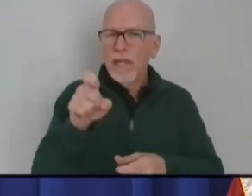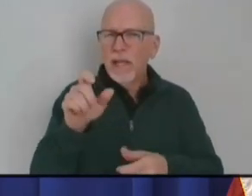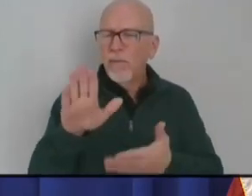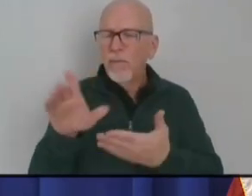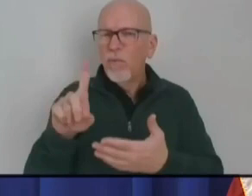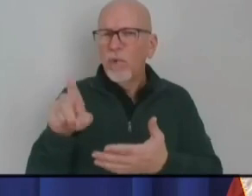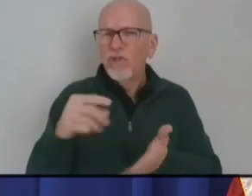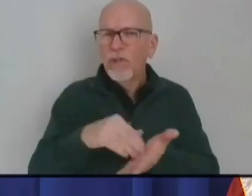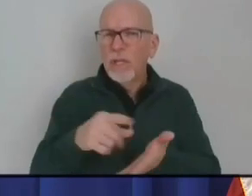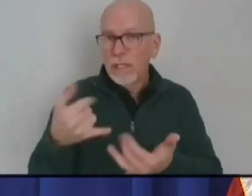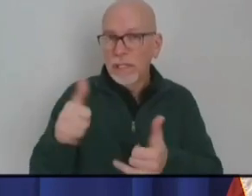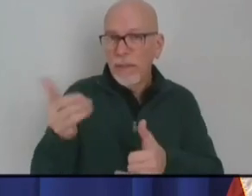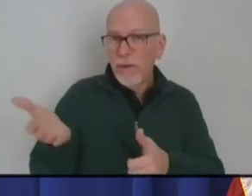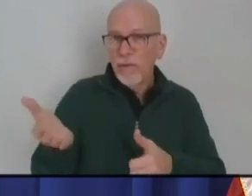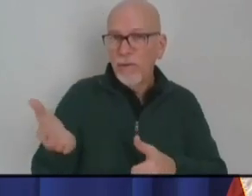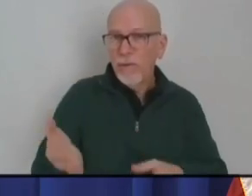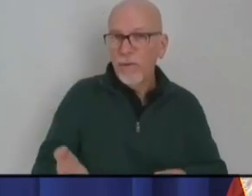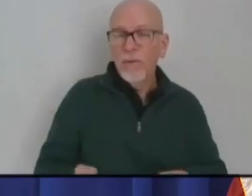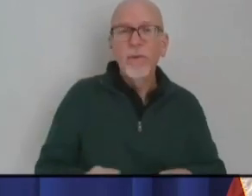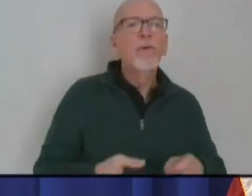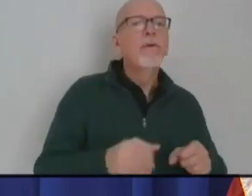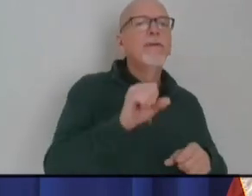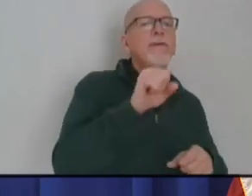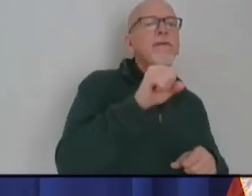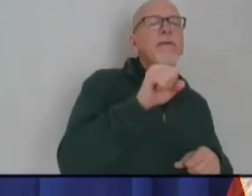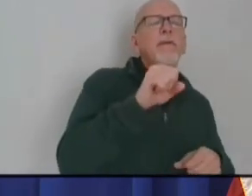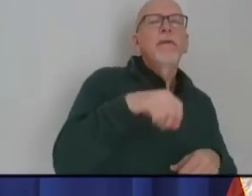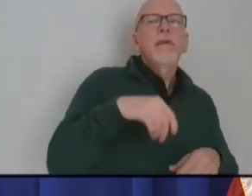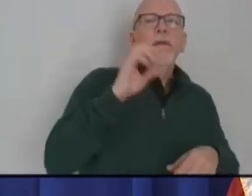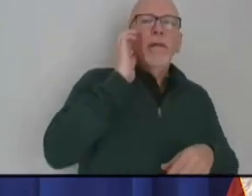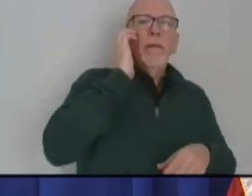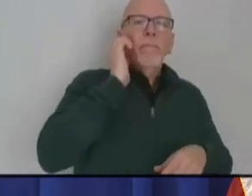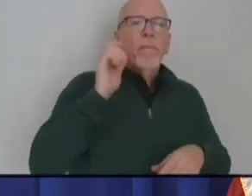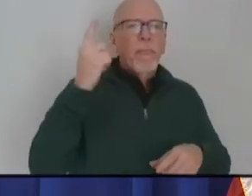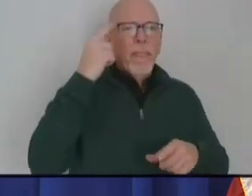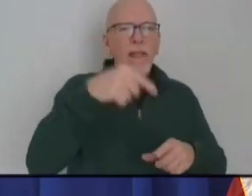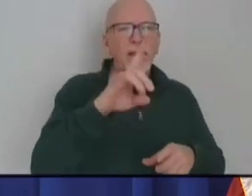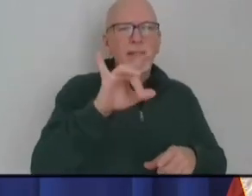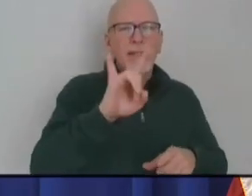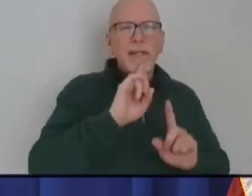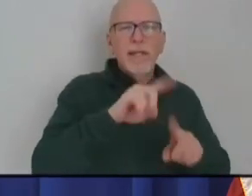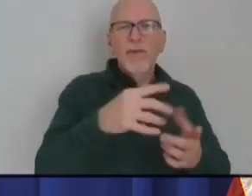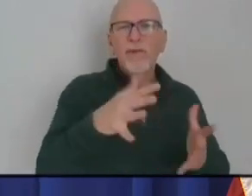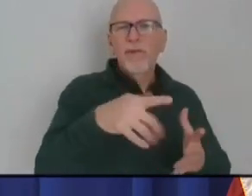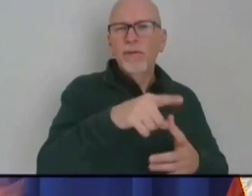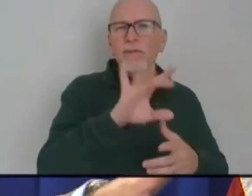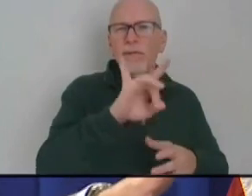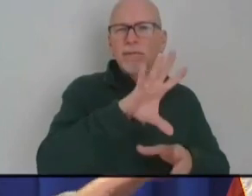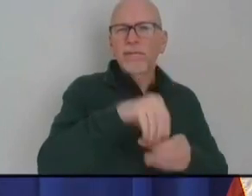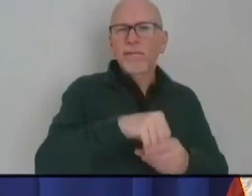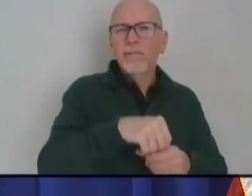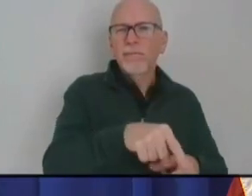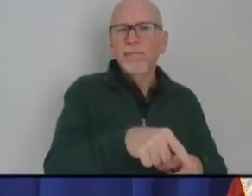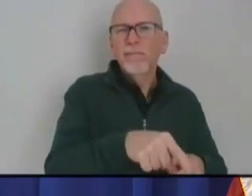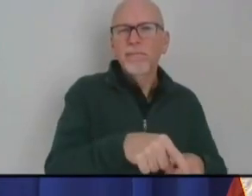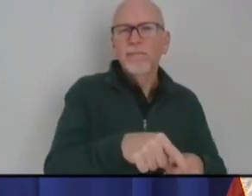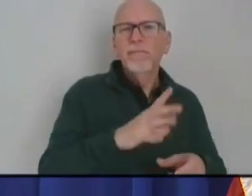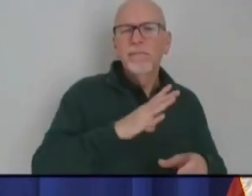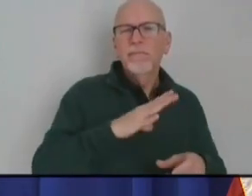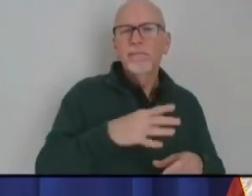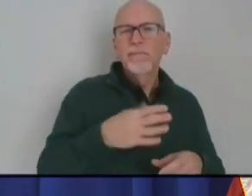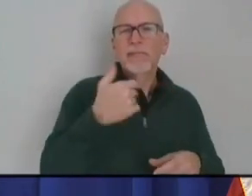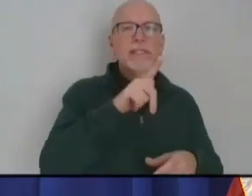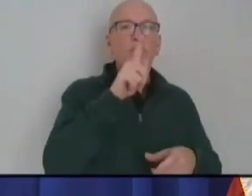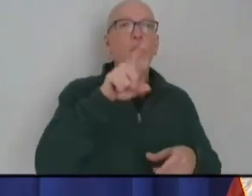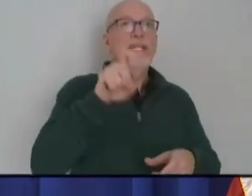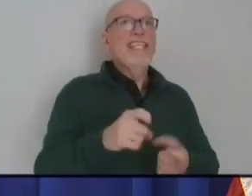again if you're still with us, if not? Yeah. Well, I think Dr. Weaver sort of touched on it. Okay. They don't necessarily need the